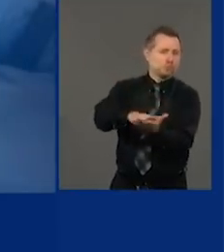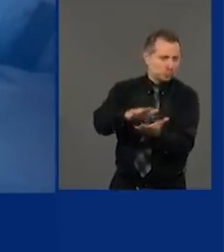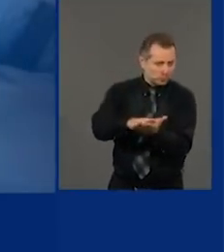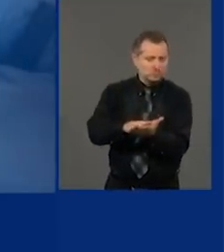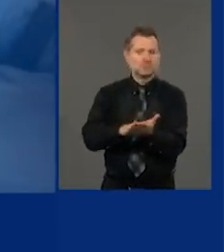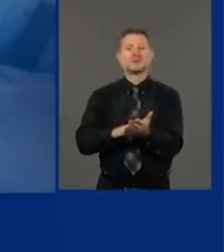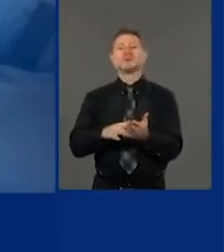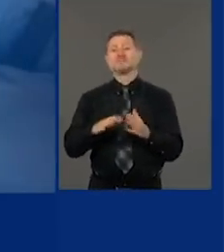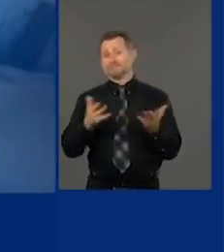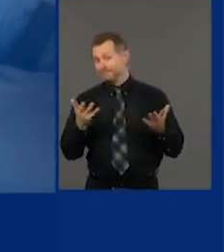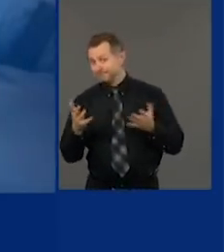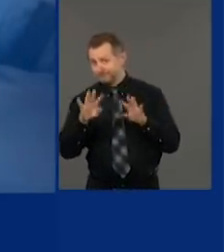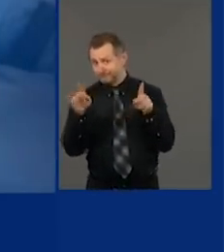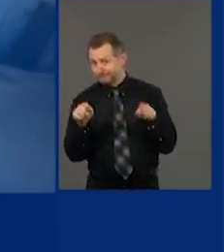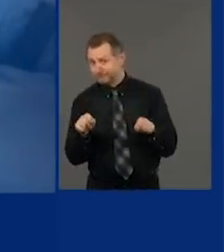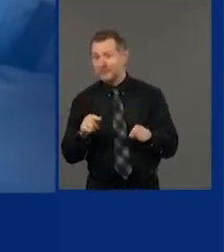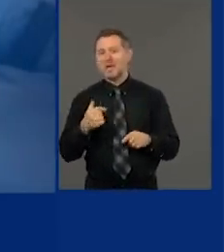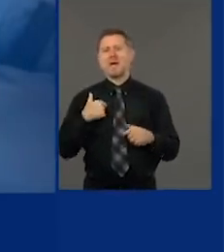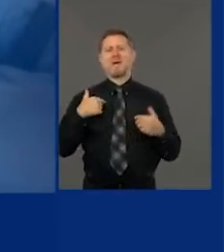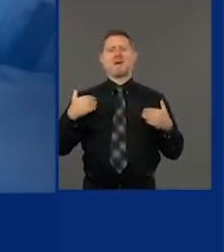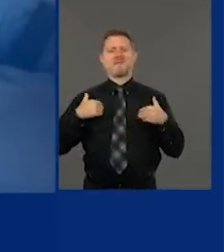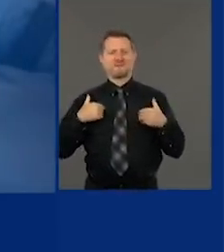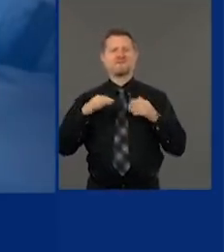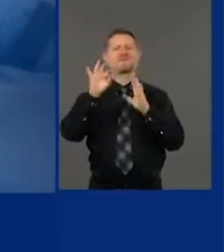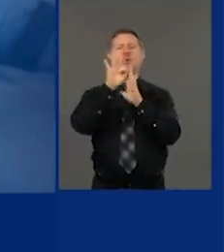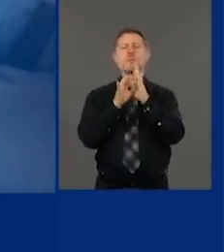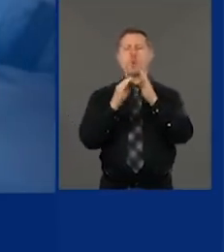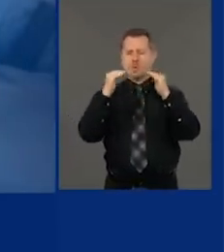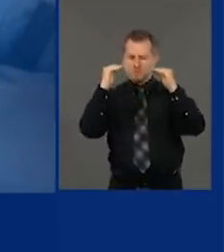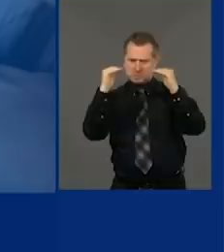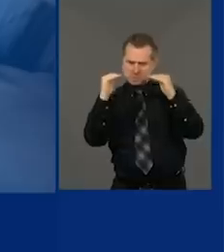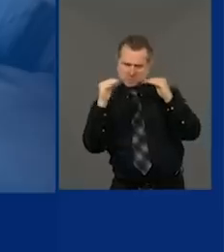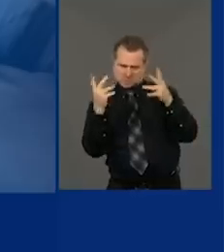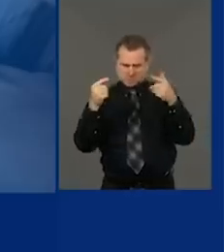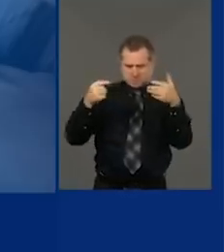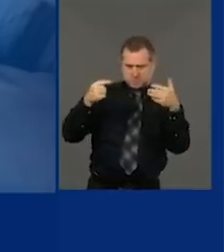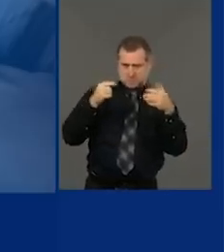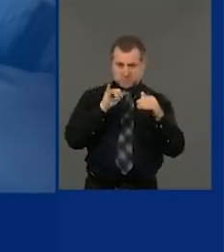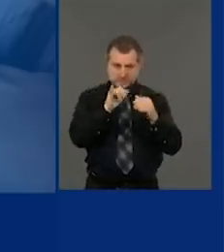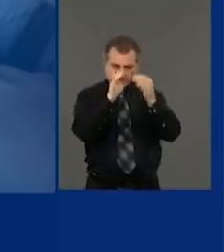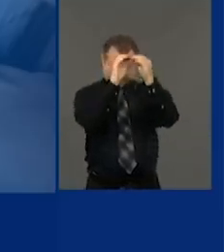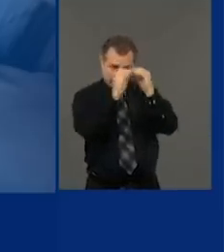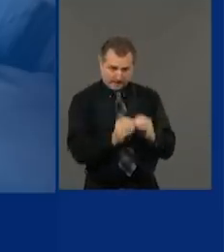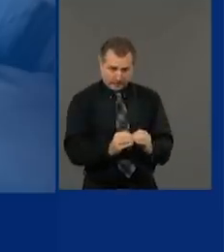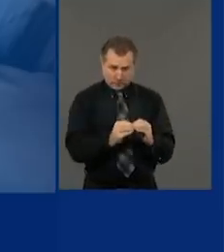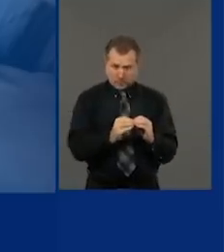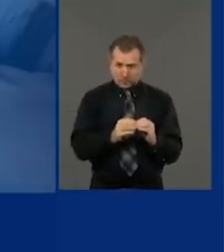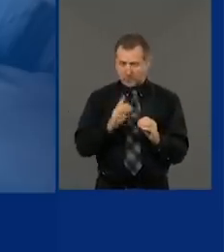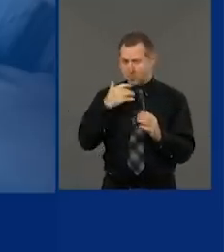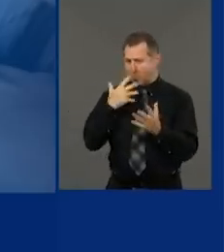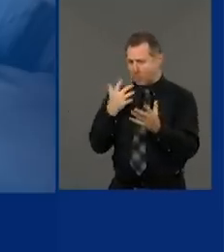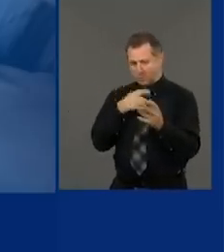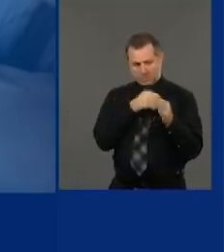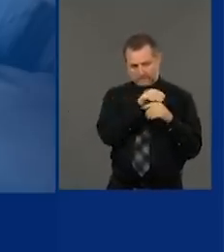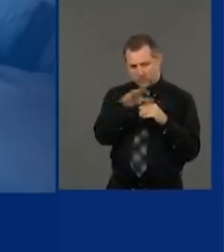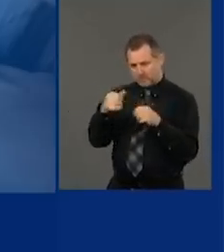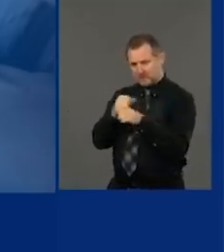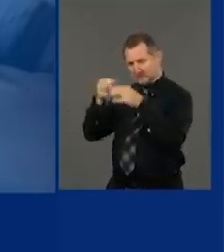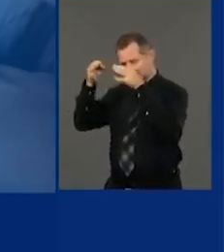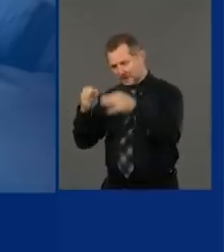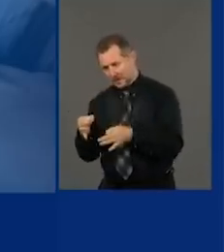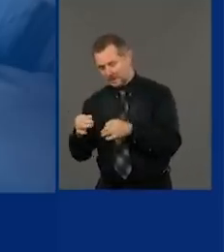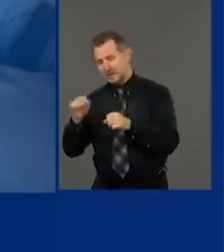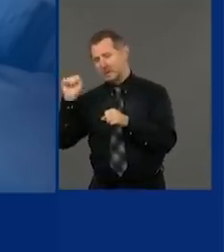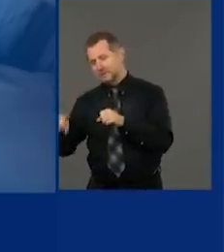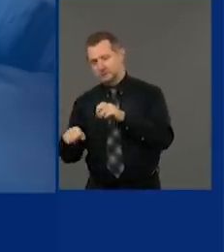There is a state formula that will determine if it is safe to reopen schools. Okay?